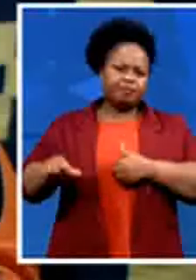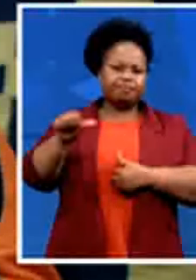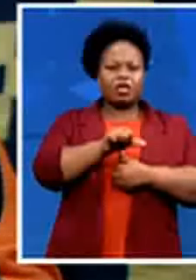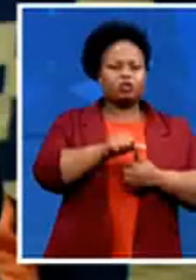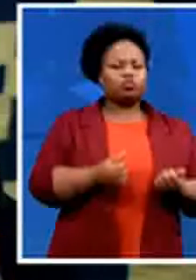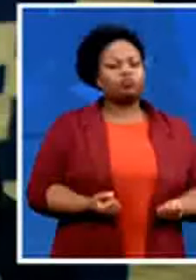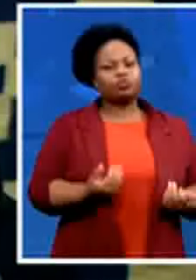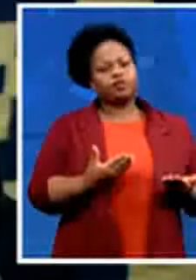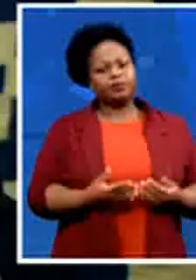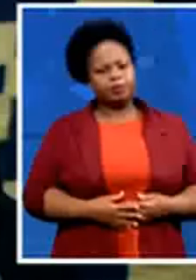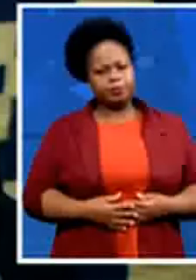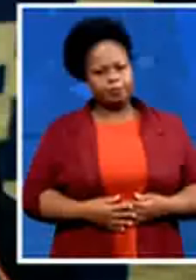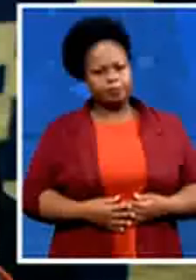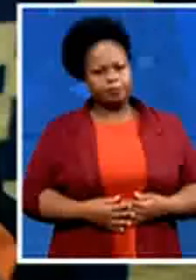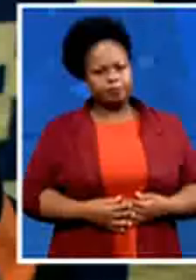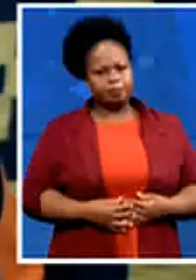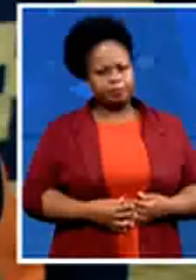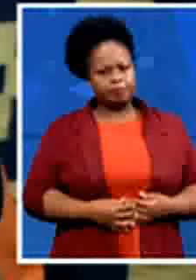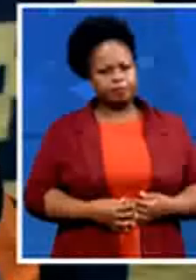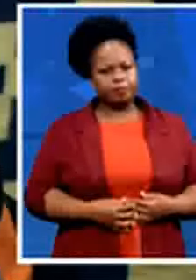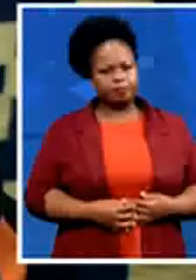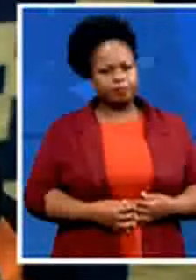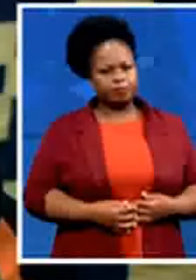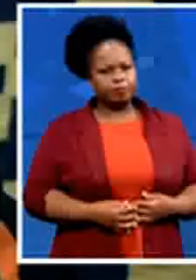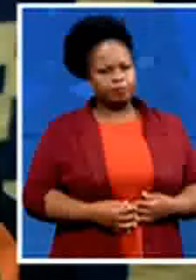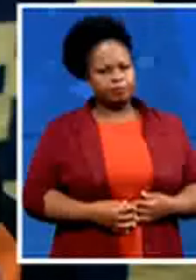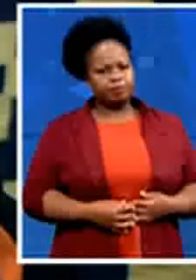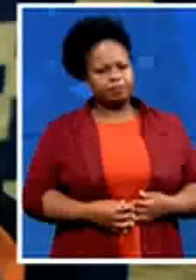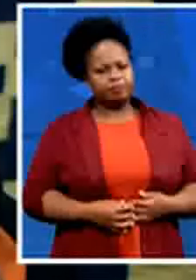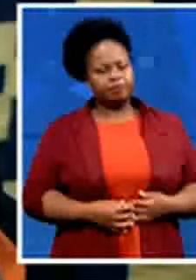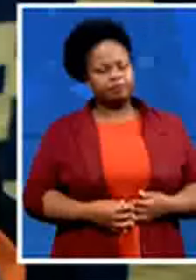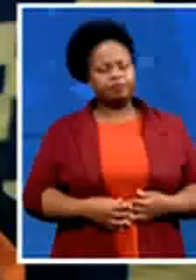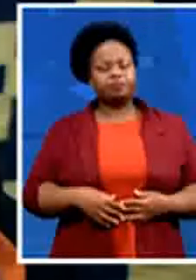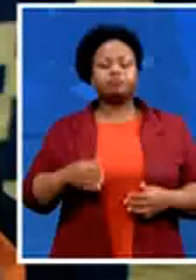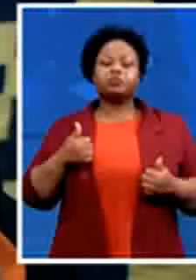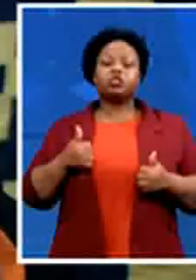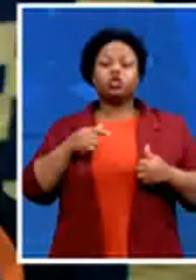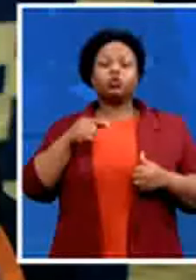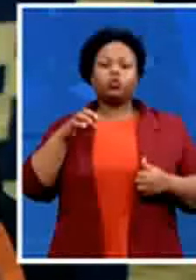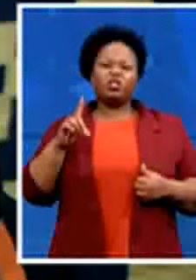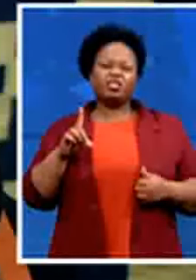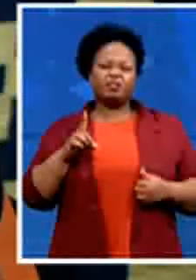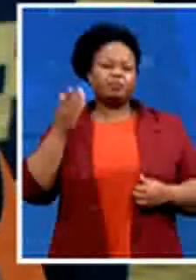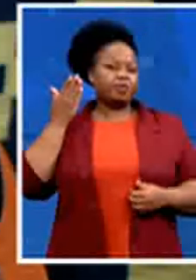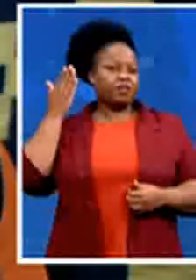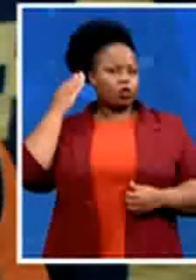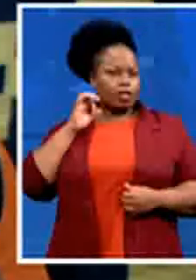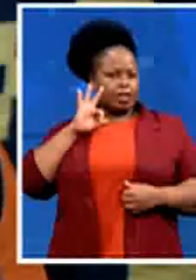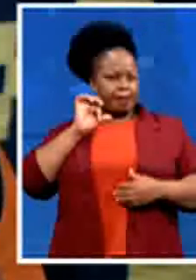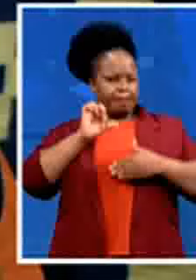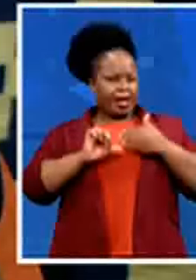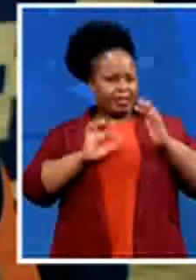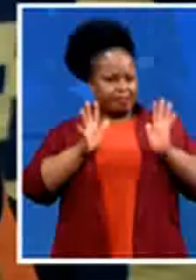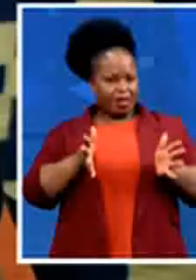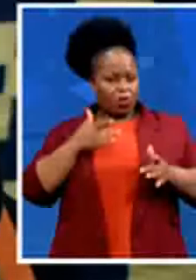um now just to end off you know good was just three months when we participated in the 2019